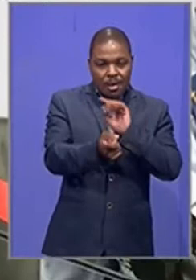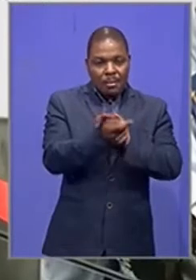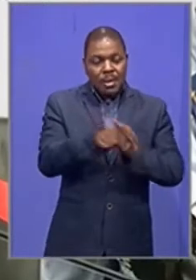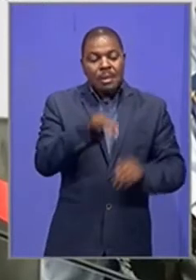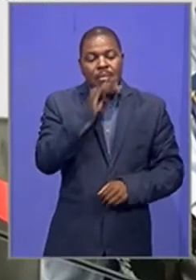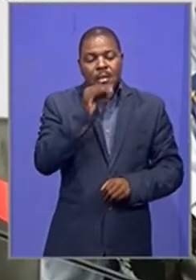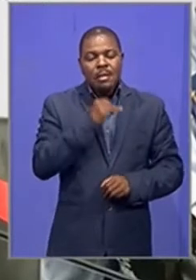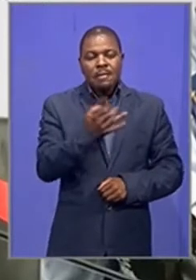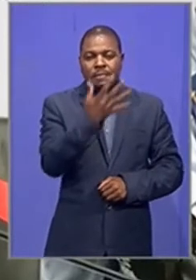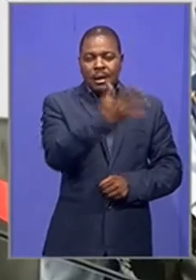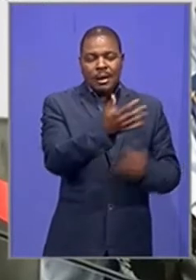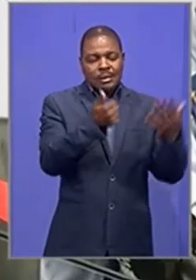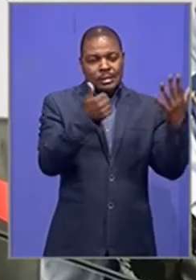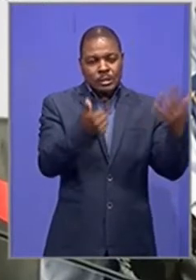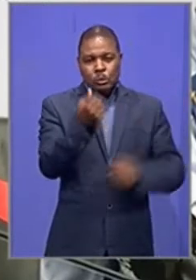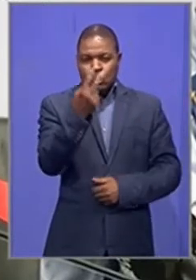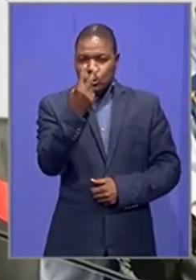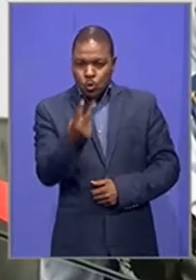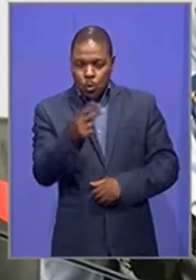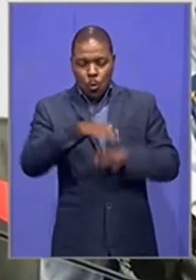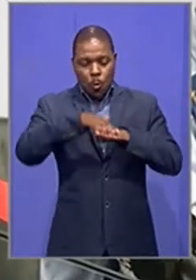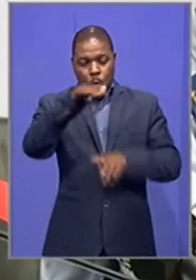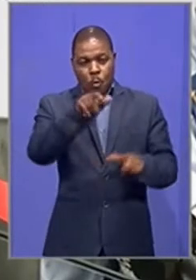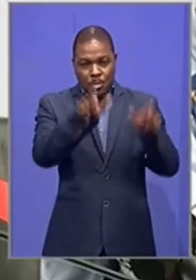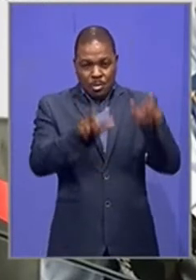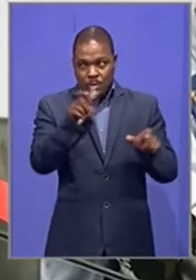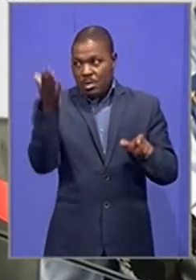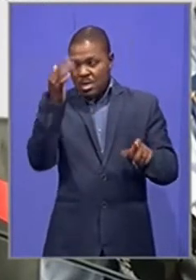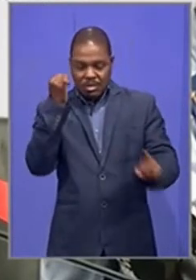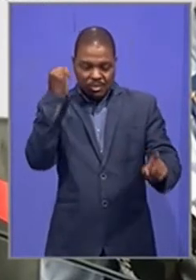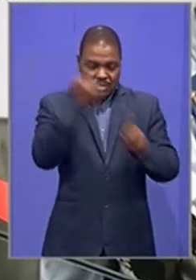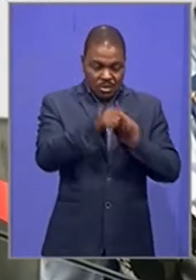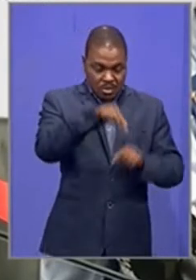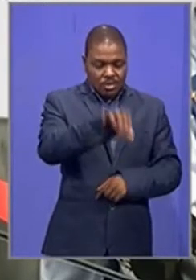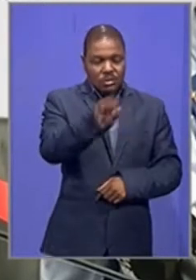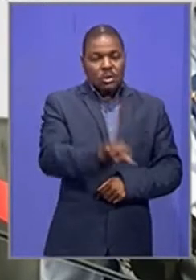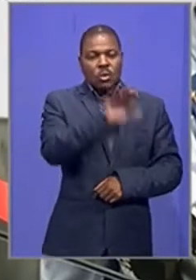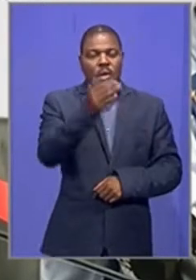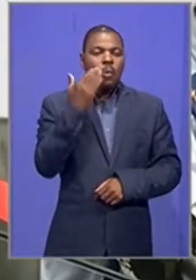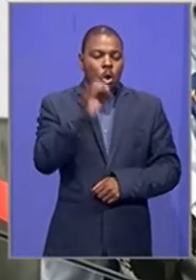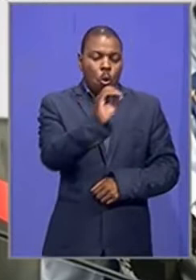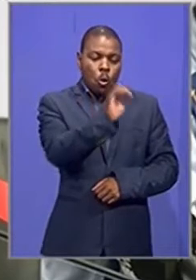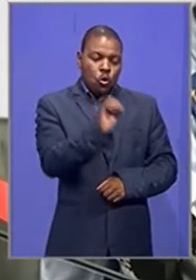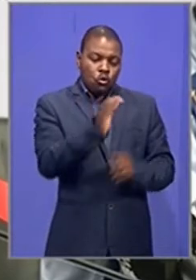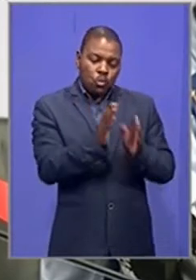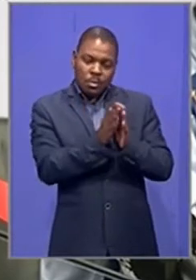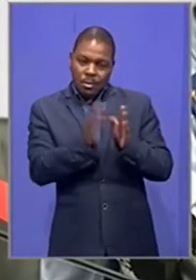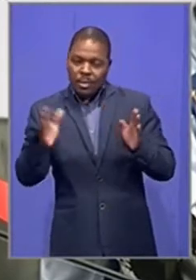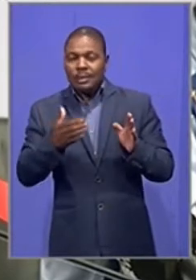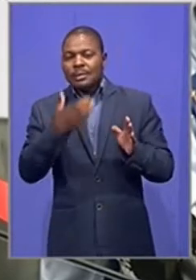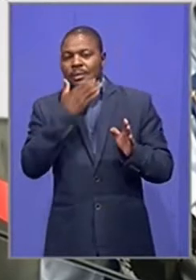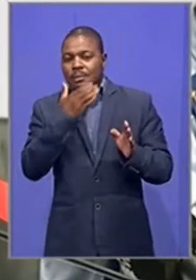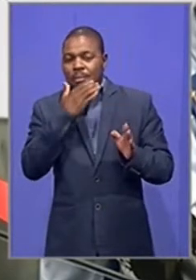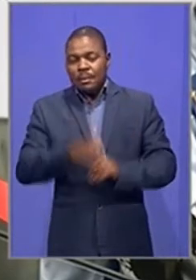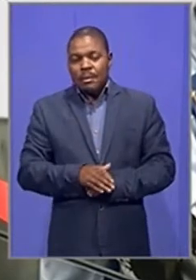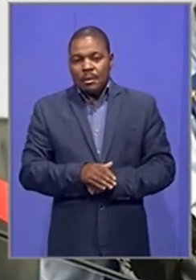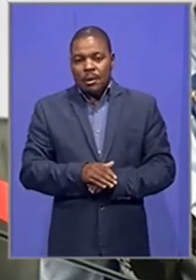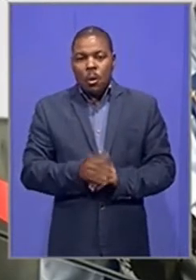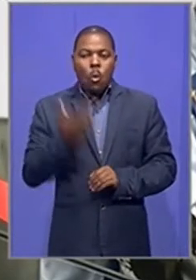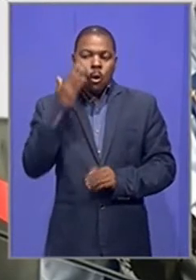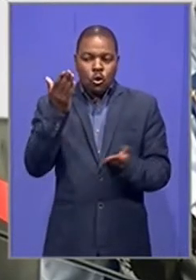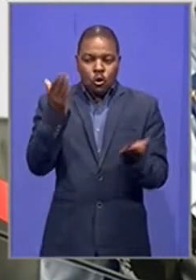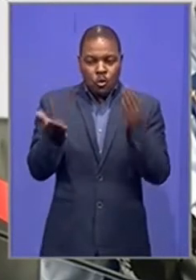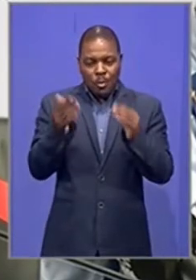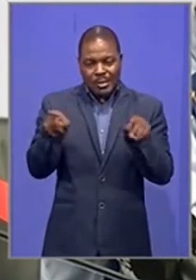is 562 more people were killed in South Africa between October and December compared to the same